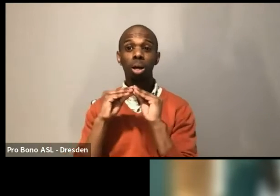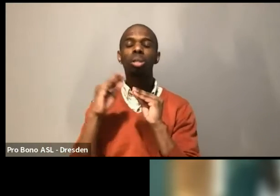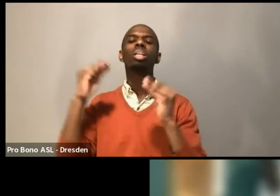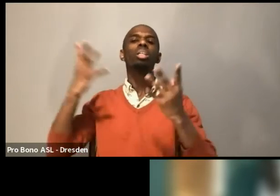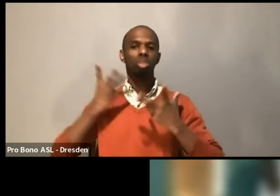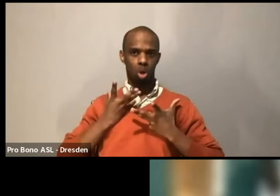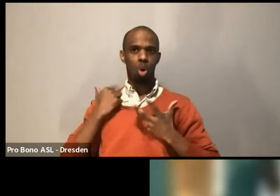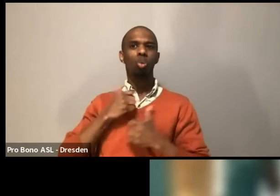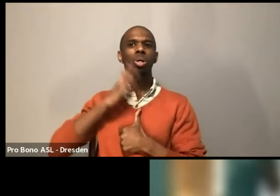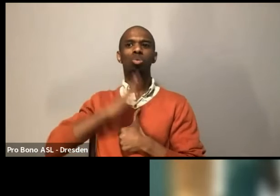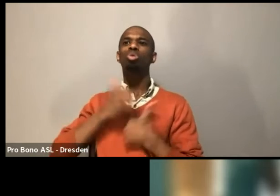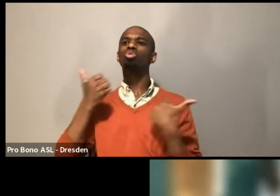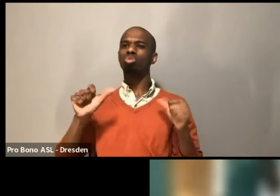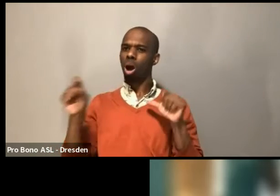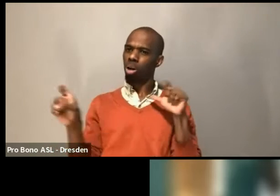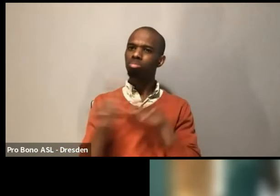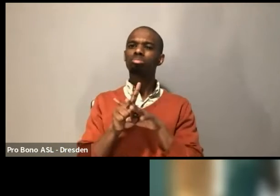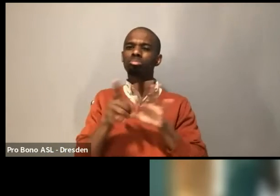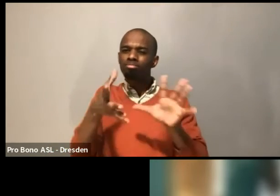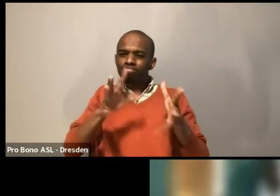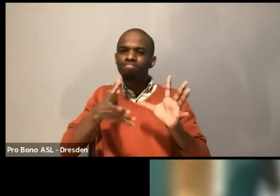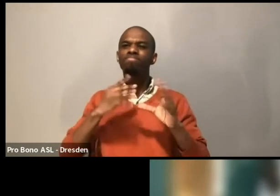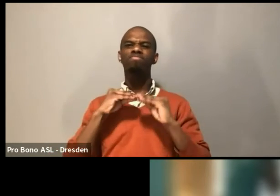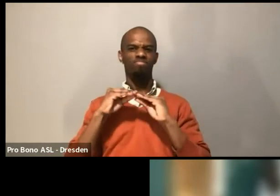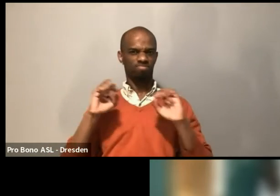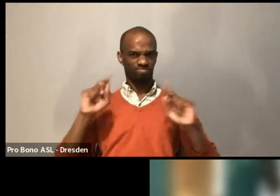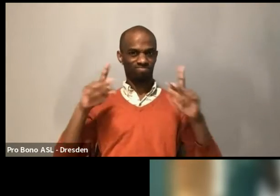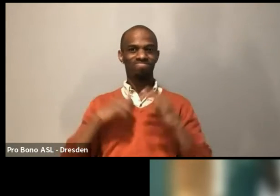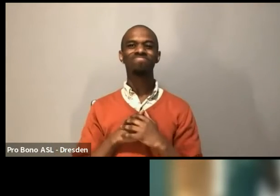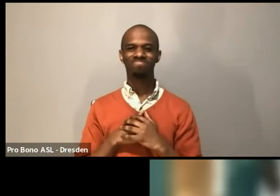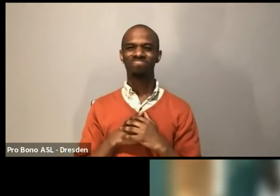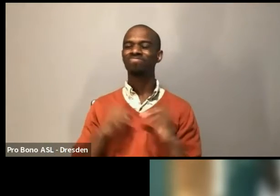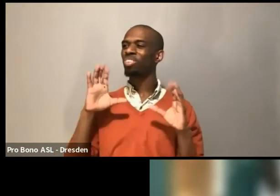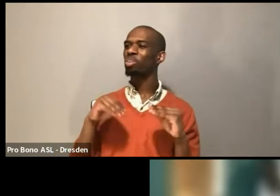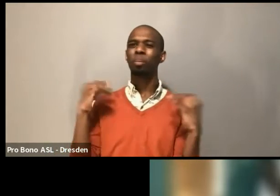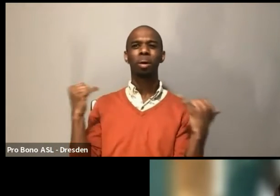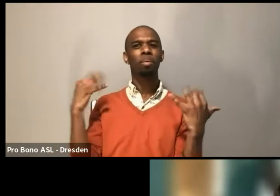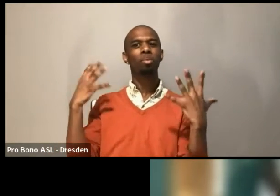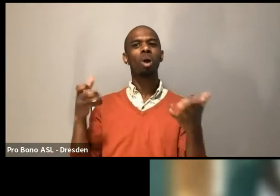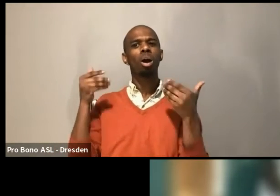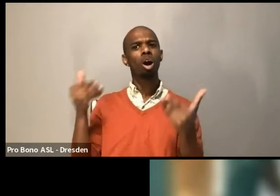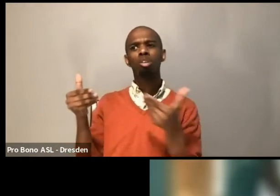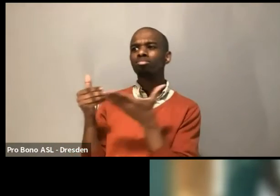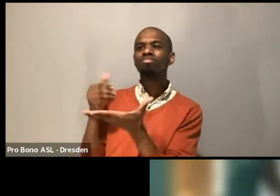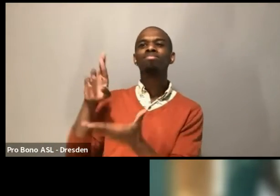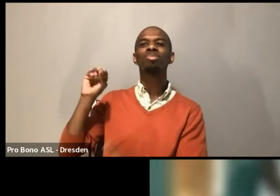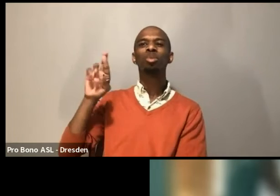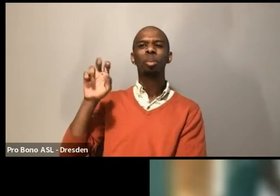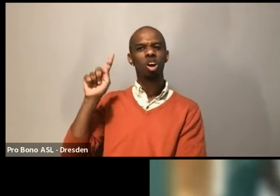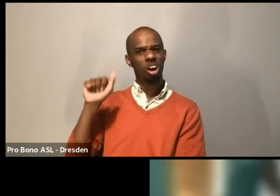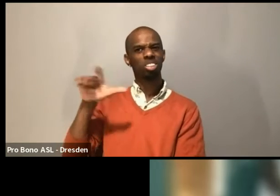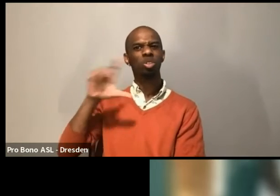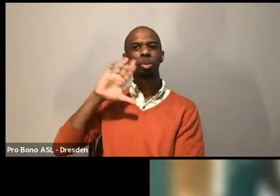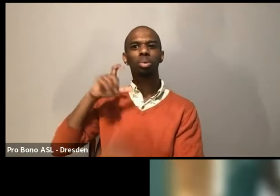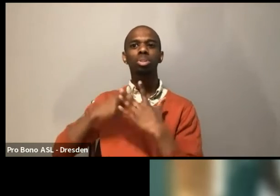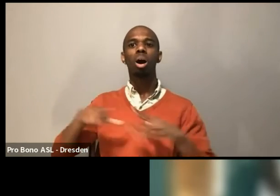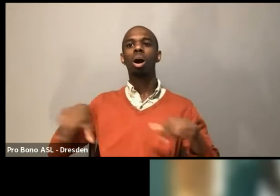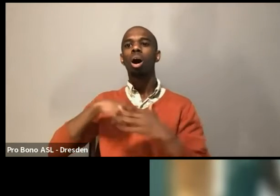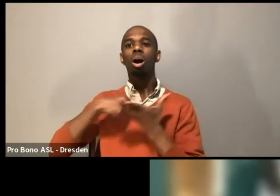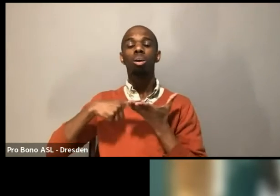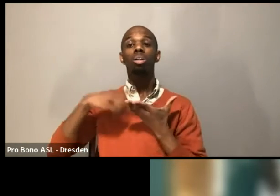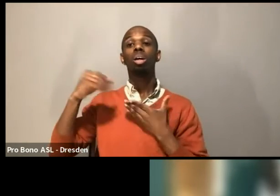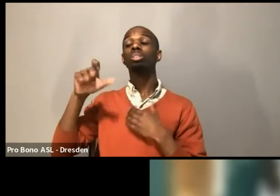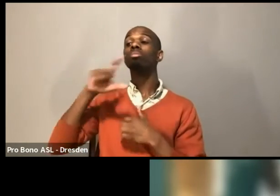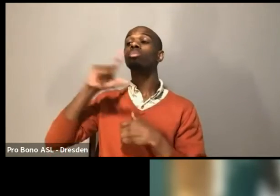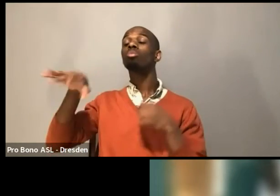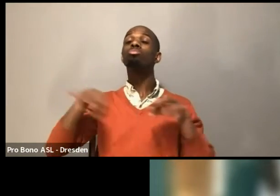space. And to get started, Roberta, I'll let you introduce the conversation and share a little bit about your expertise on this topic